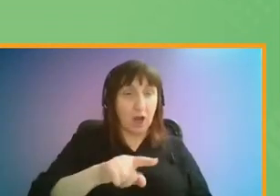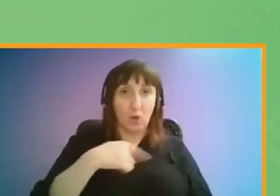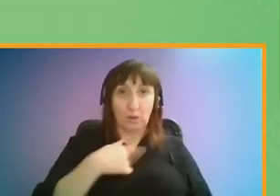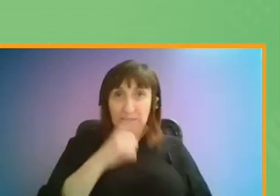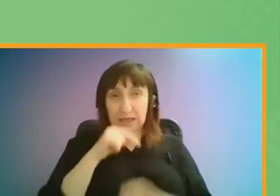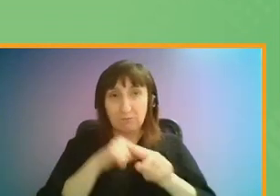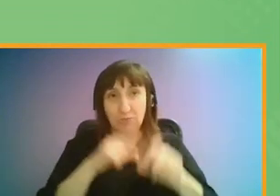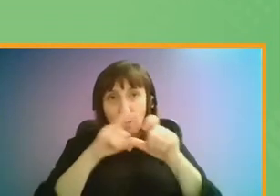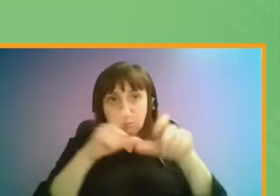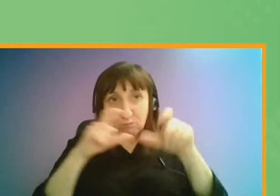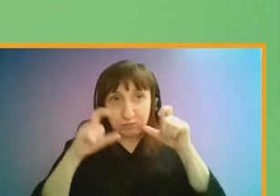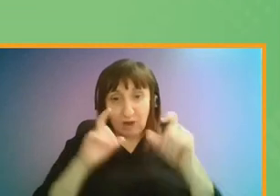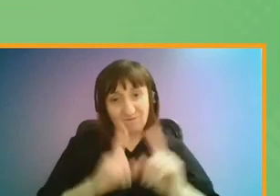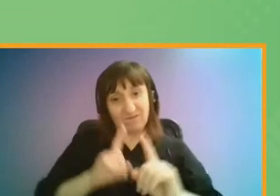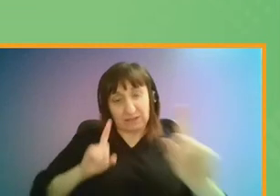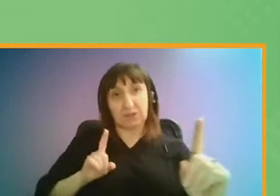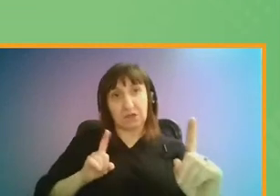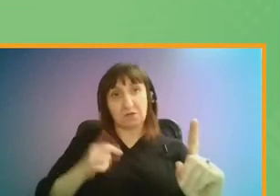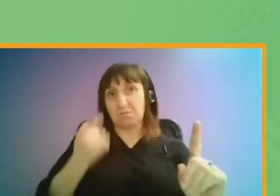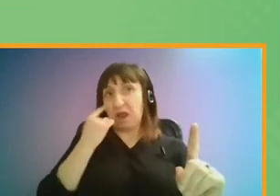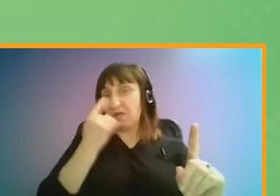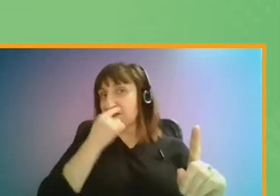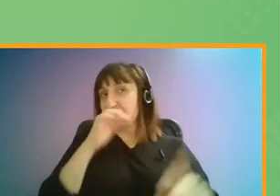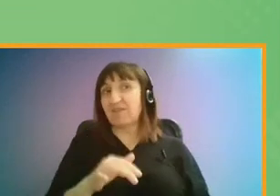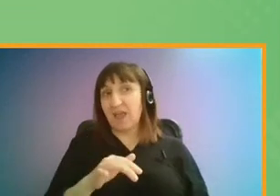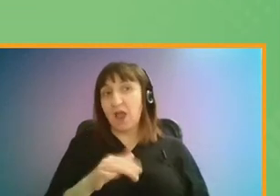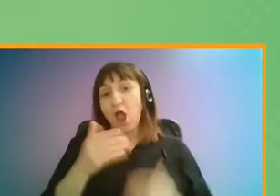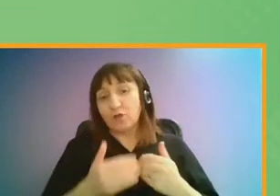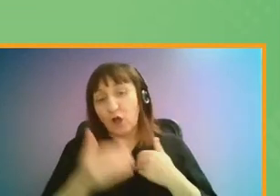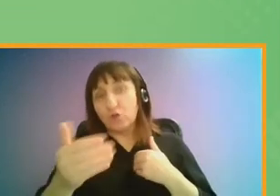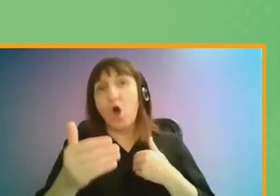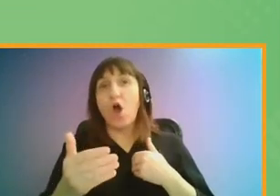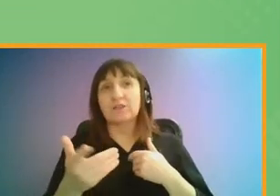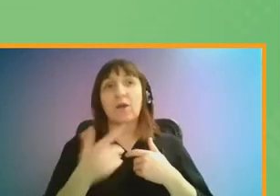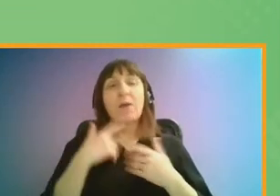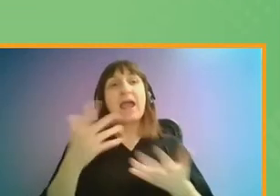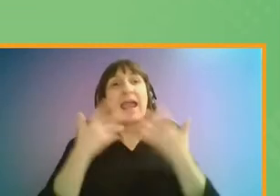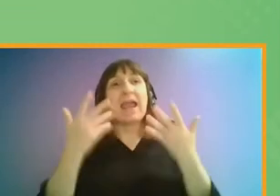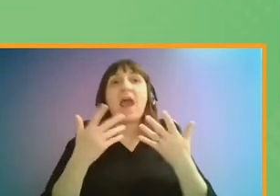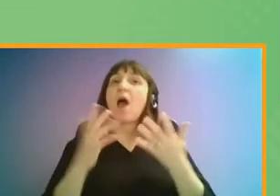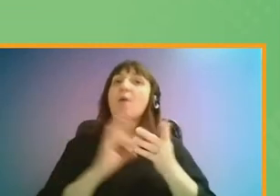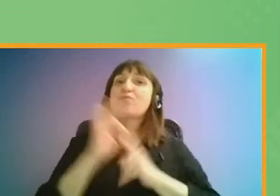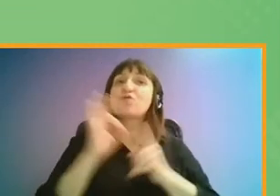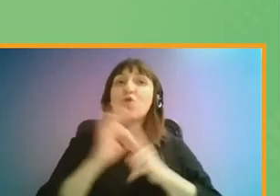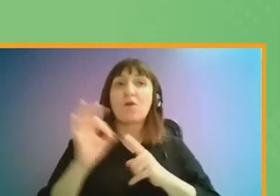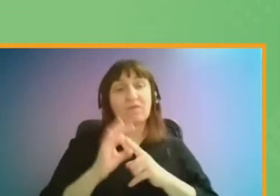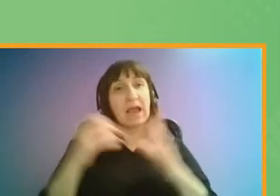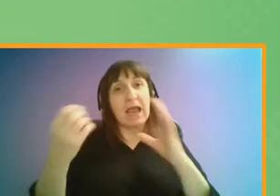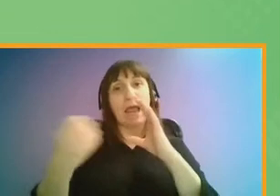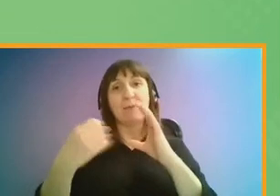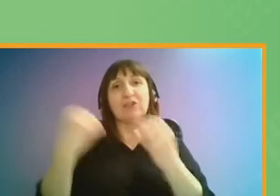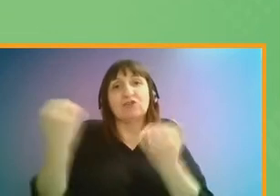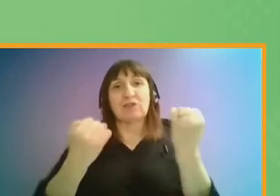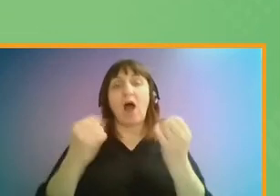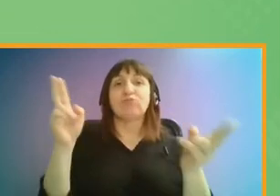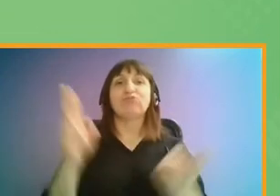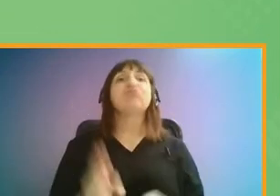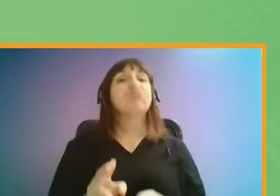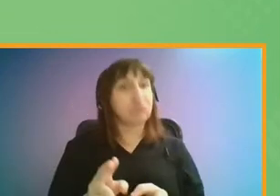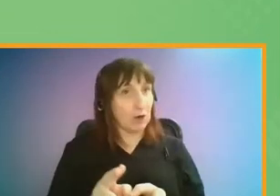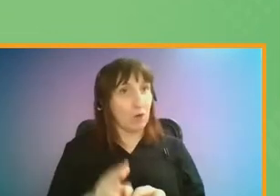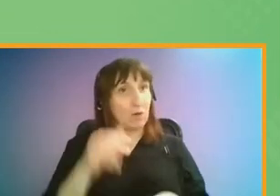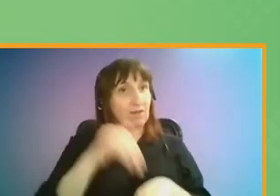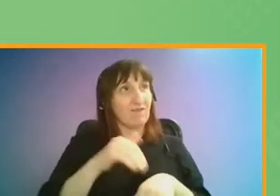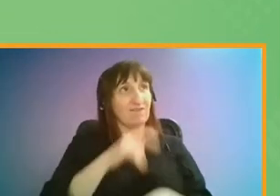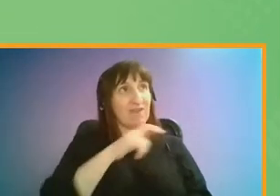compliance and physical distancing. In the long term, it is cleaning up the air we breathe and reducing emissions, which have a life-threatening impact on Londoners.